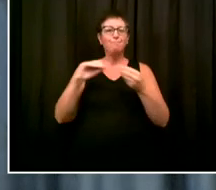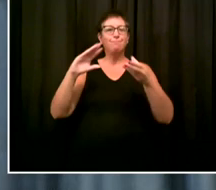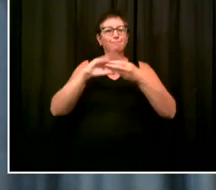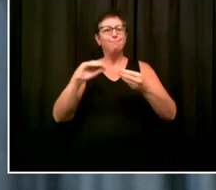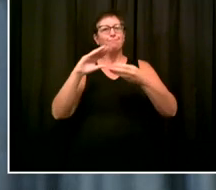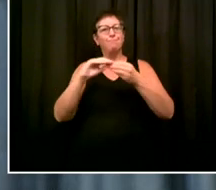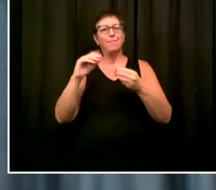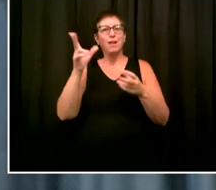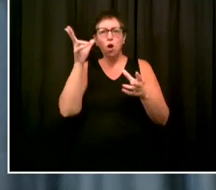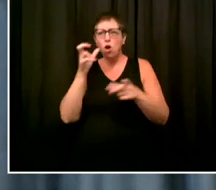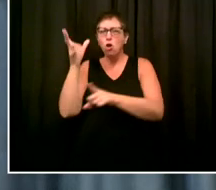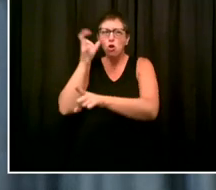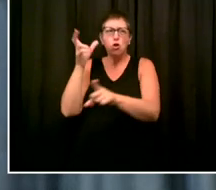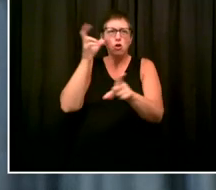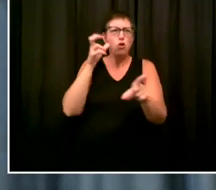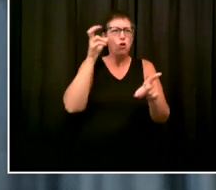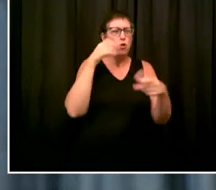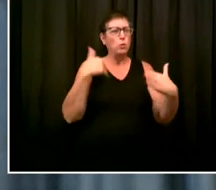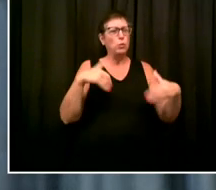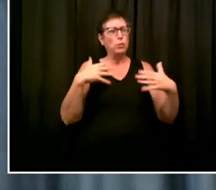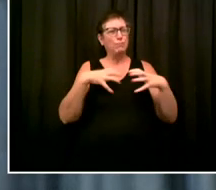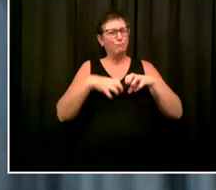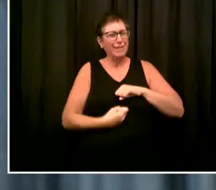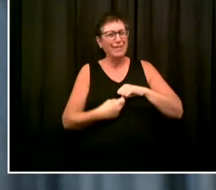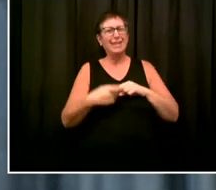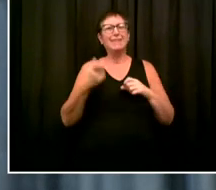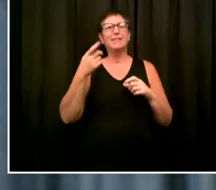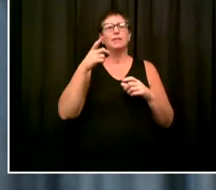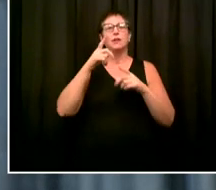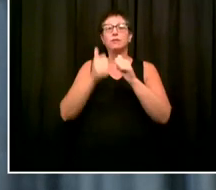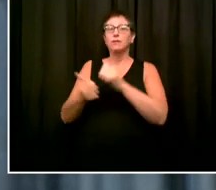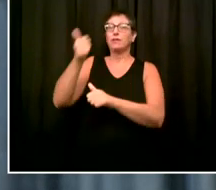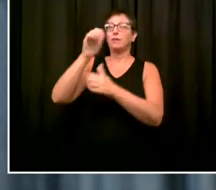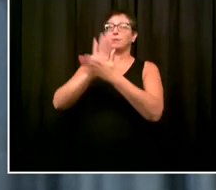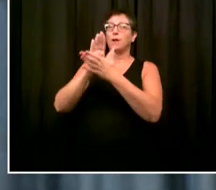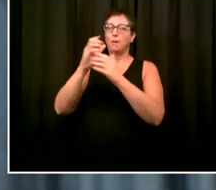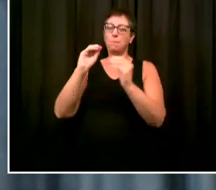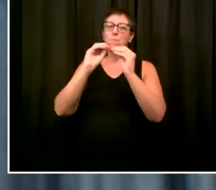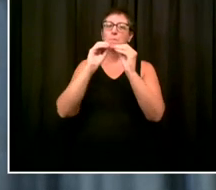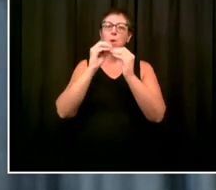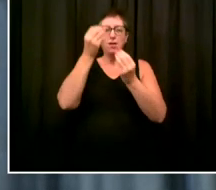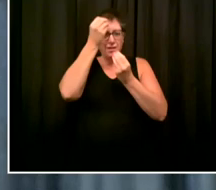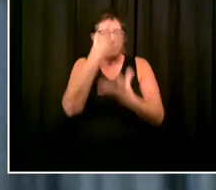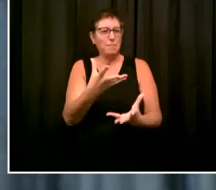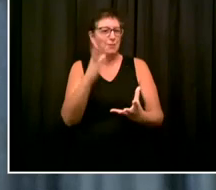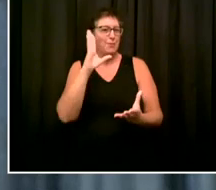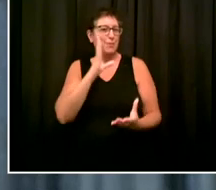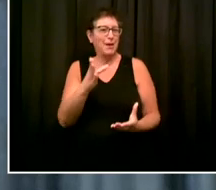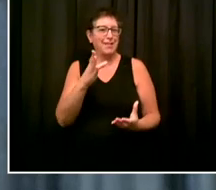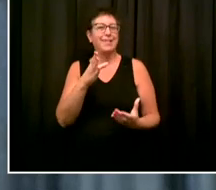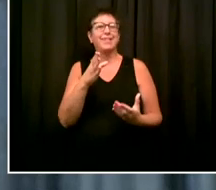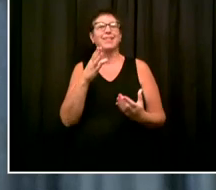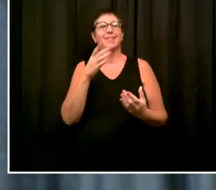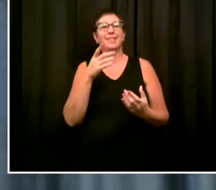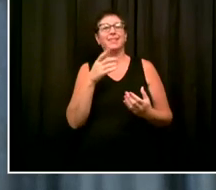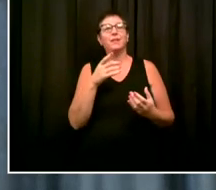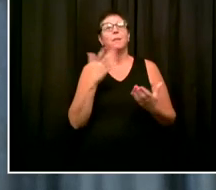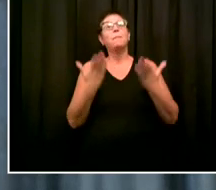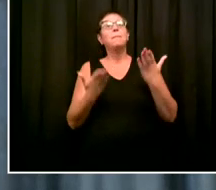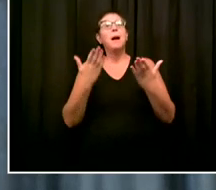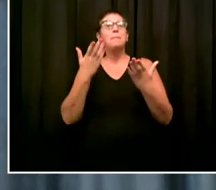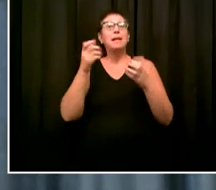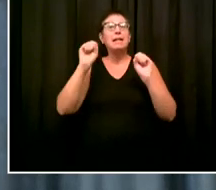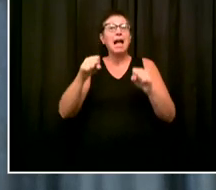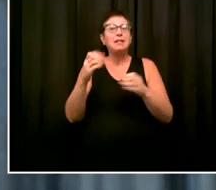Chancellor can give you a better sense of what he has seen in the schools. But